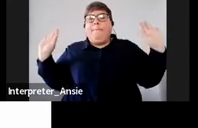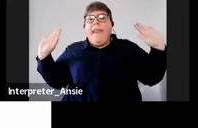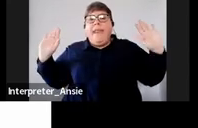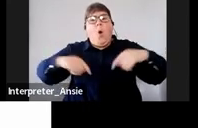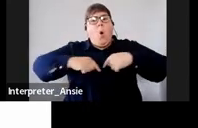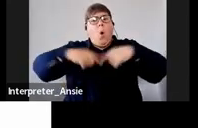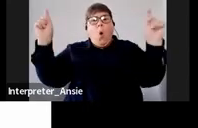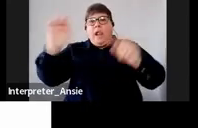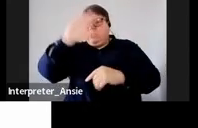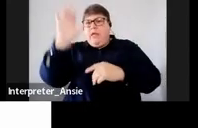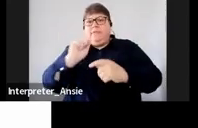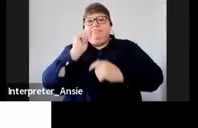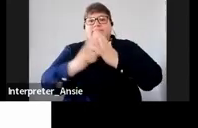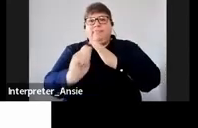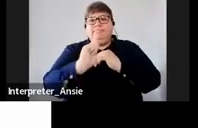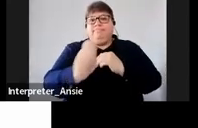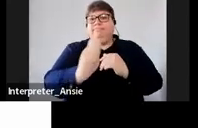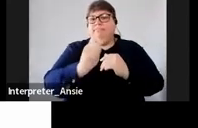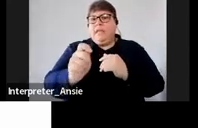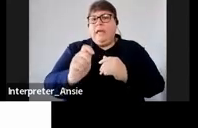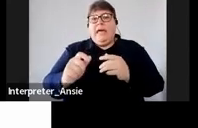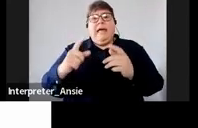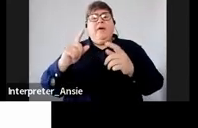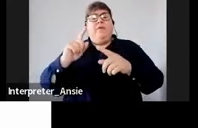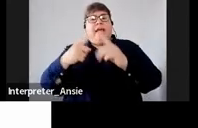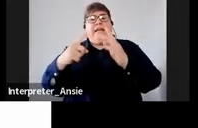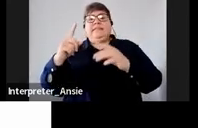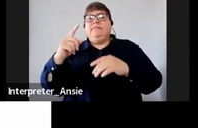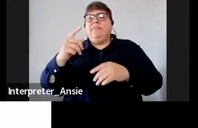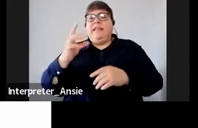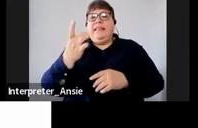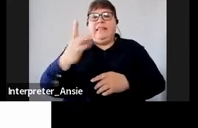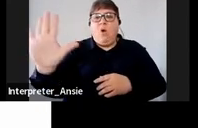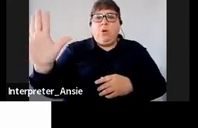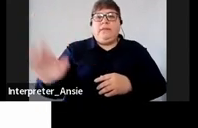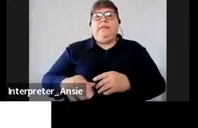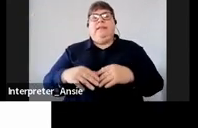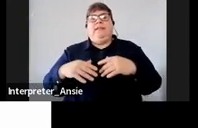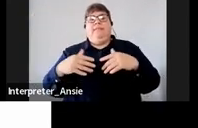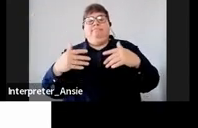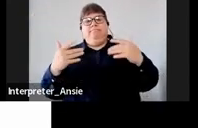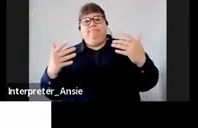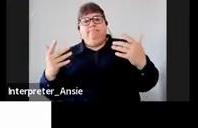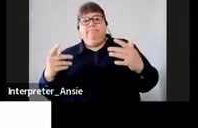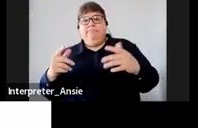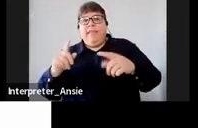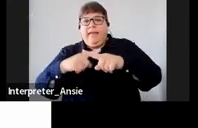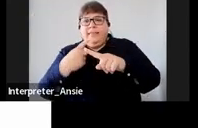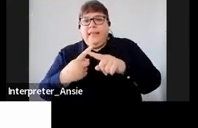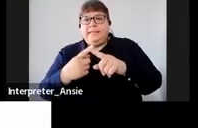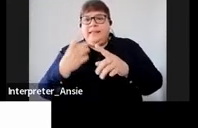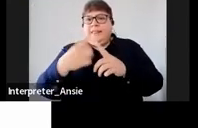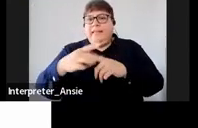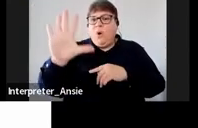taxpayers with tax defaults and who wants to regularize those tax defaults